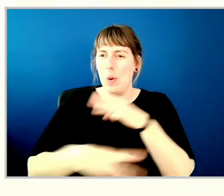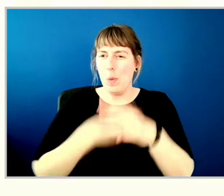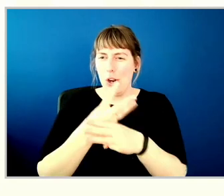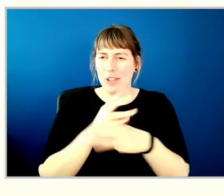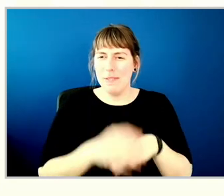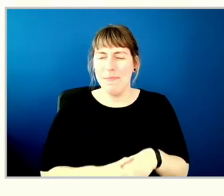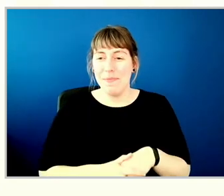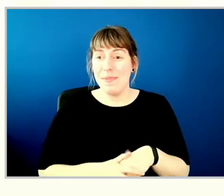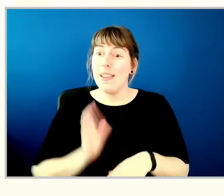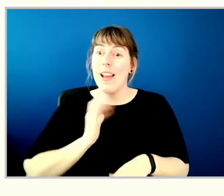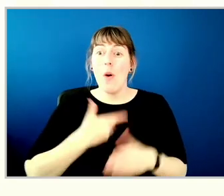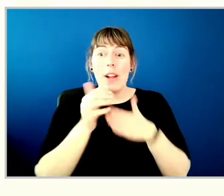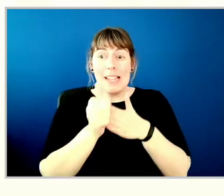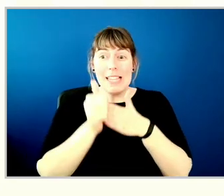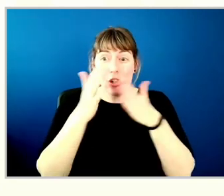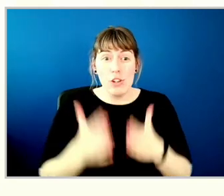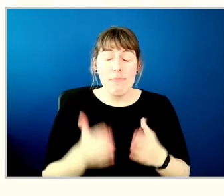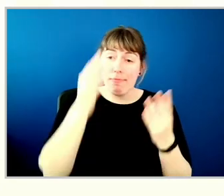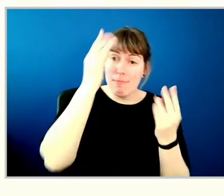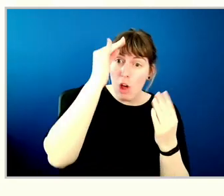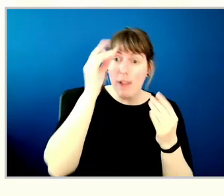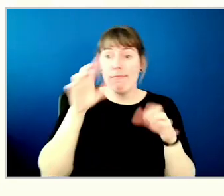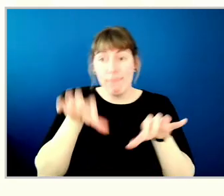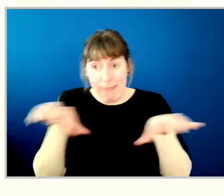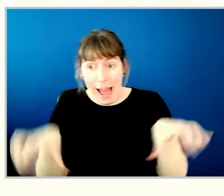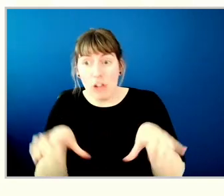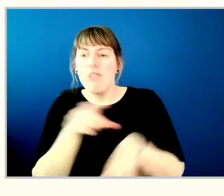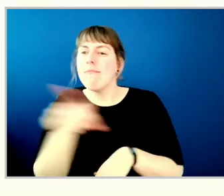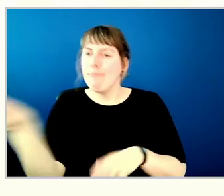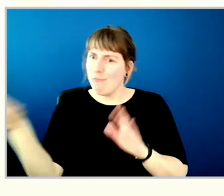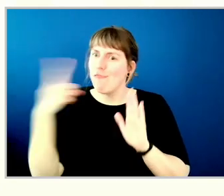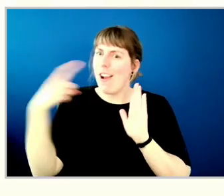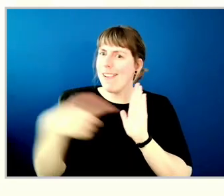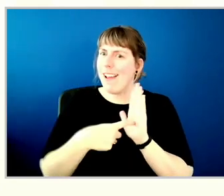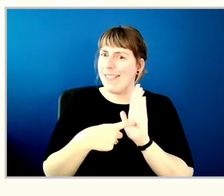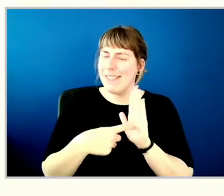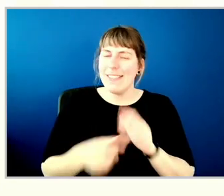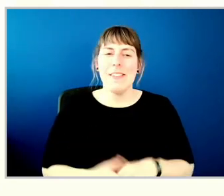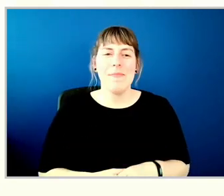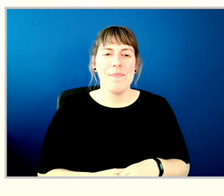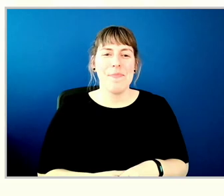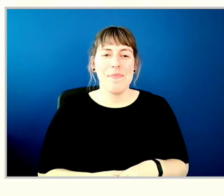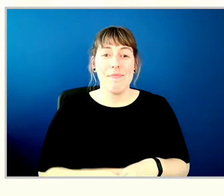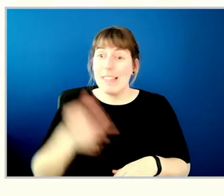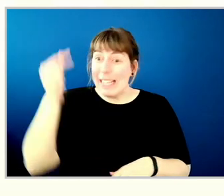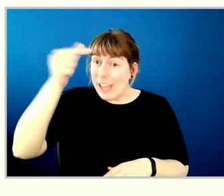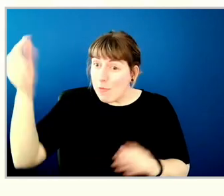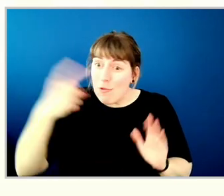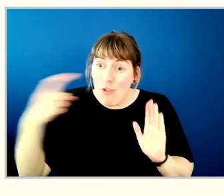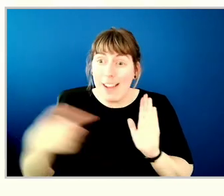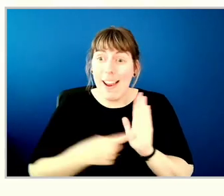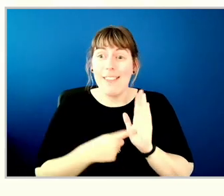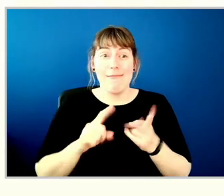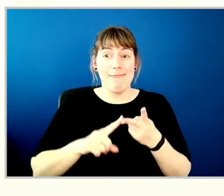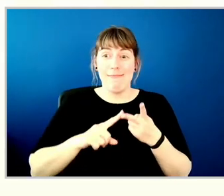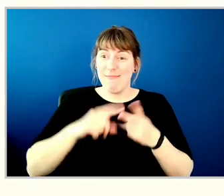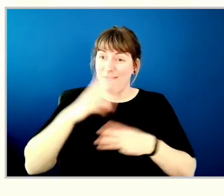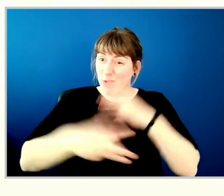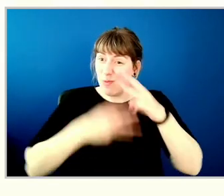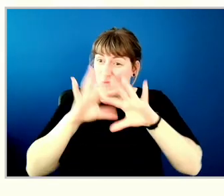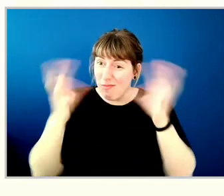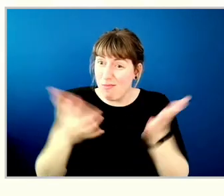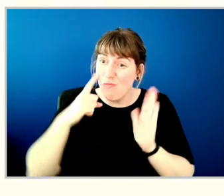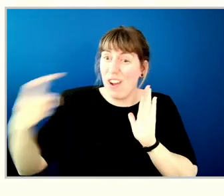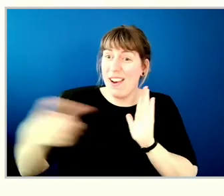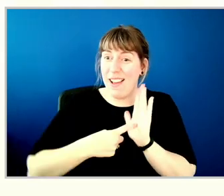in thought and action has been recognized within the credit union system, at all levels of government and globally. Our thought